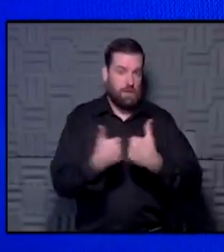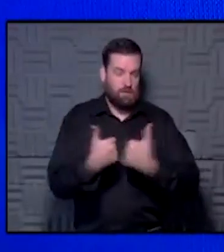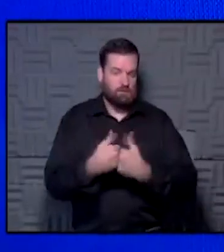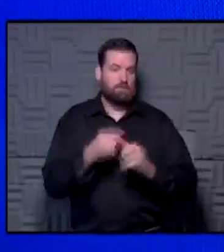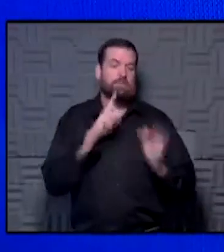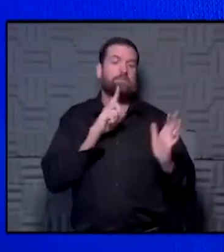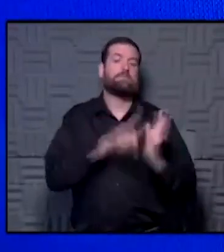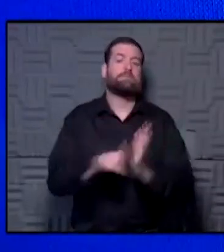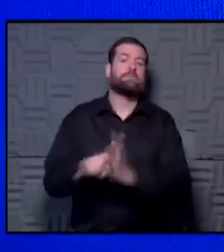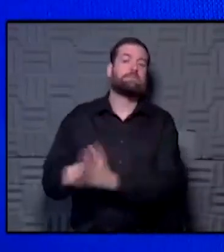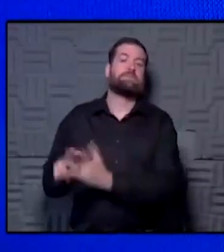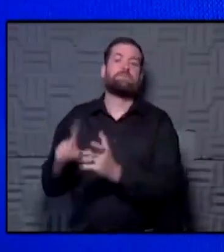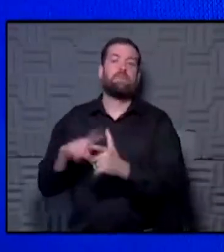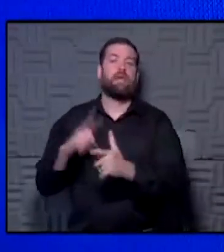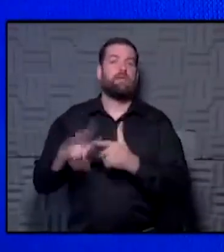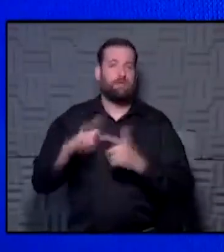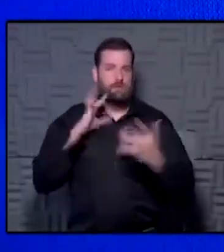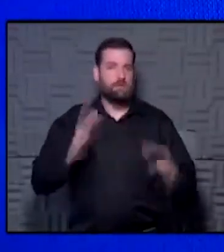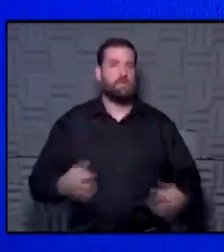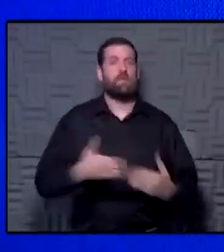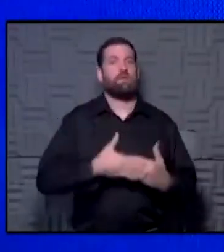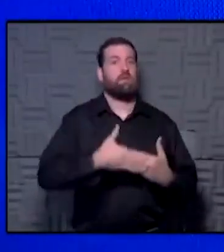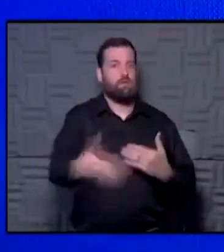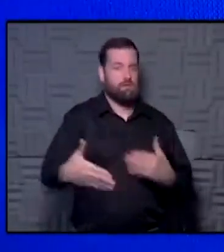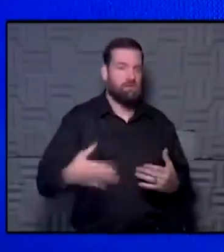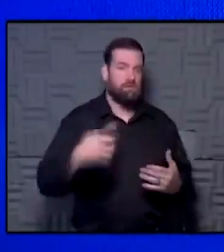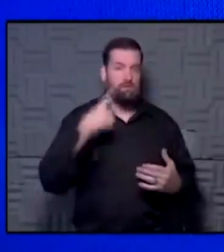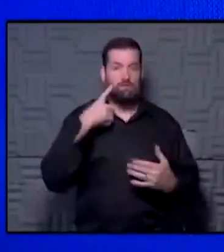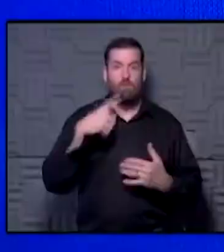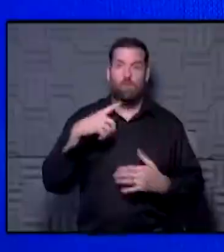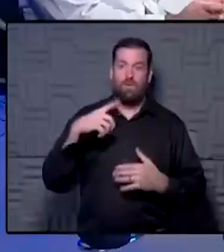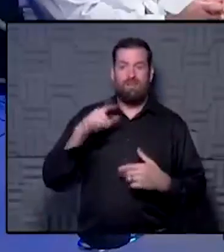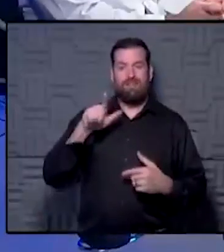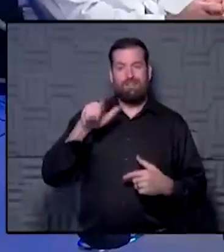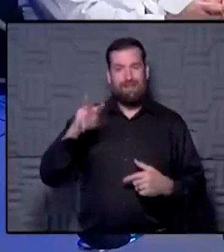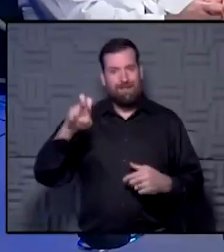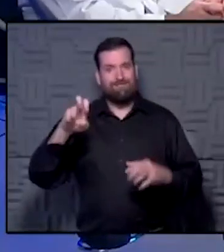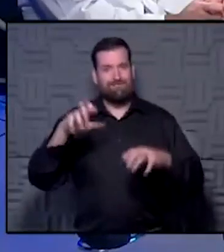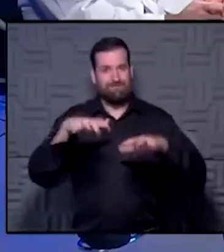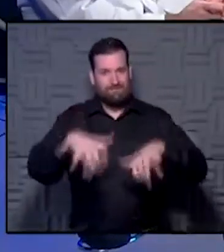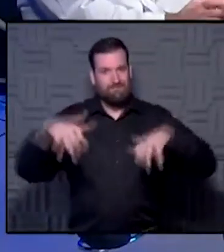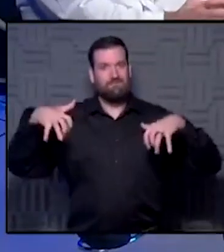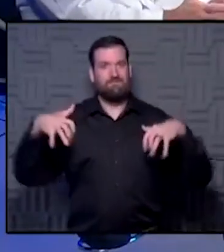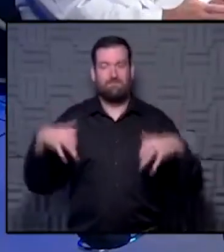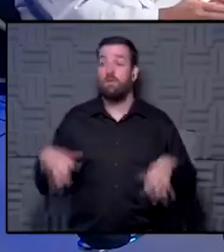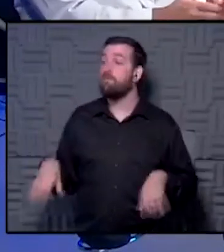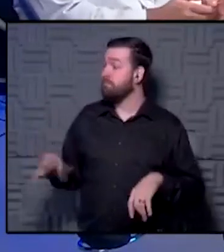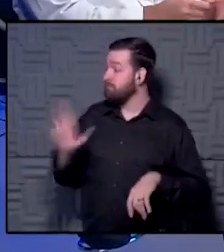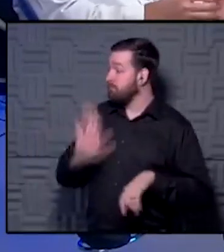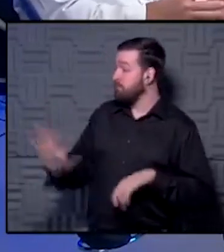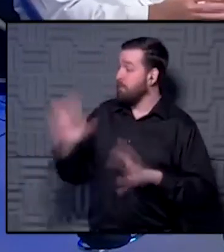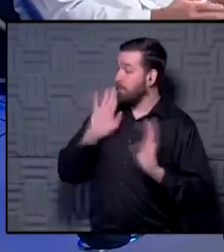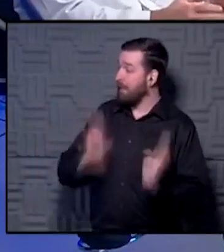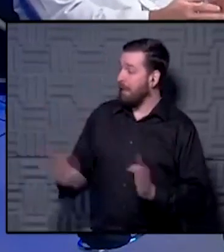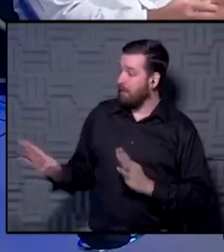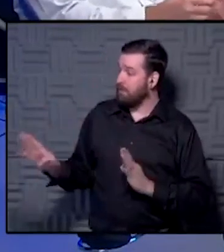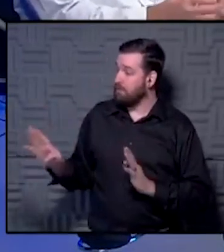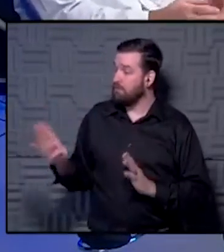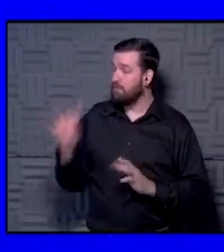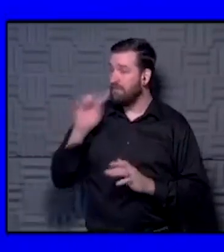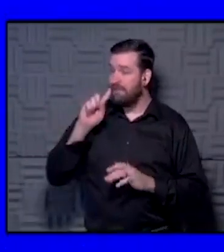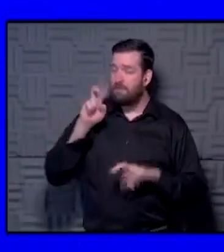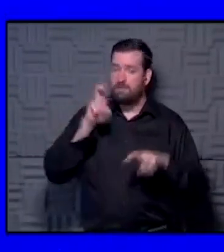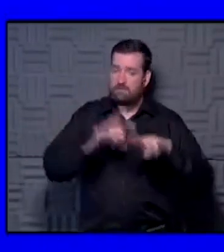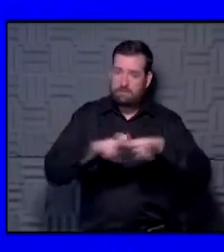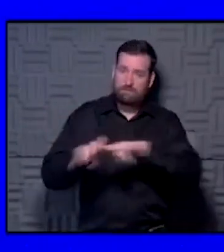disease before we decide on the next five games for in-person fans. Yeah, you know, I think with their plan, I think seating,